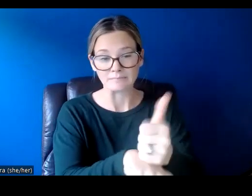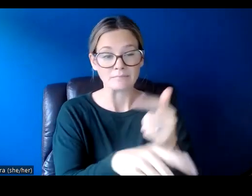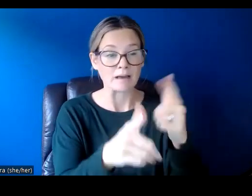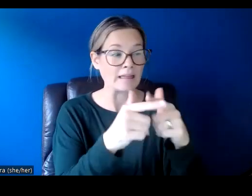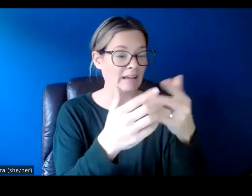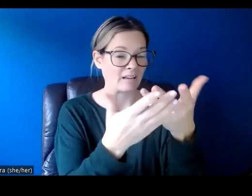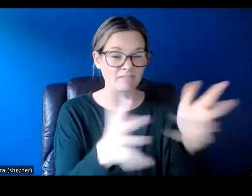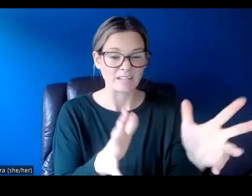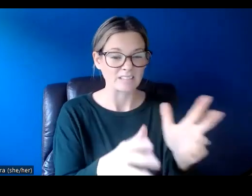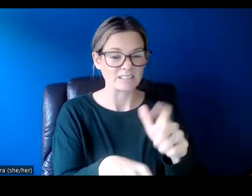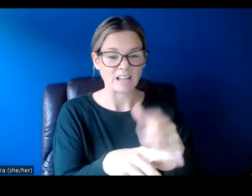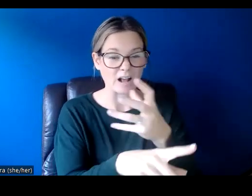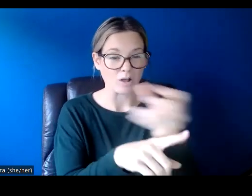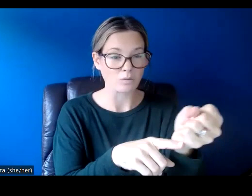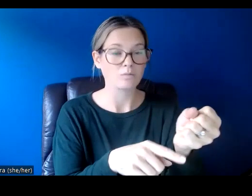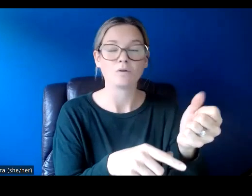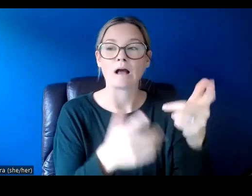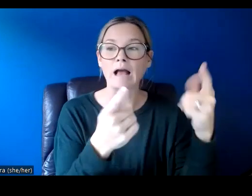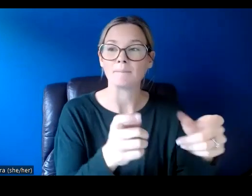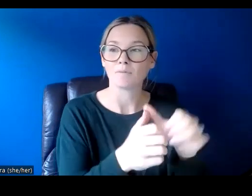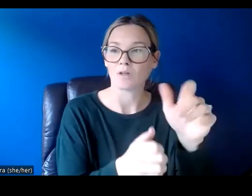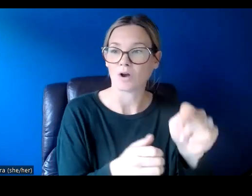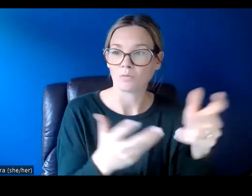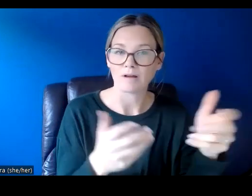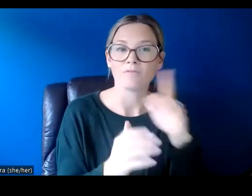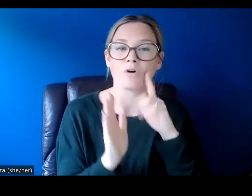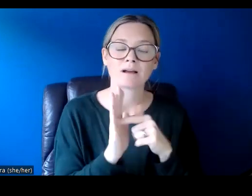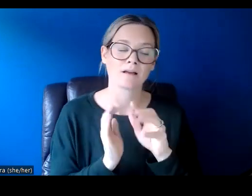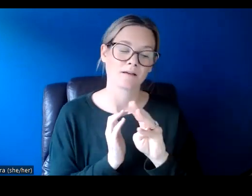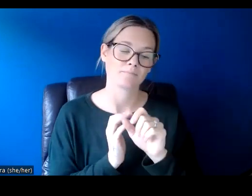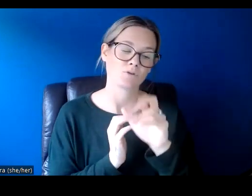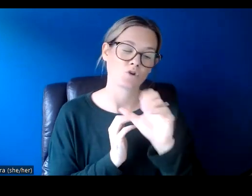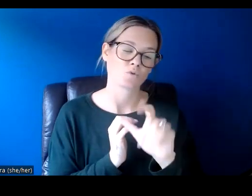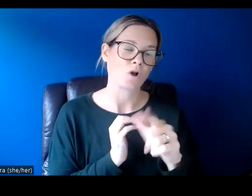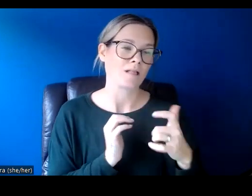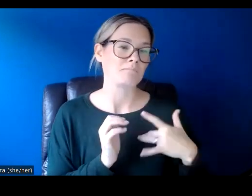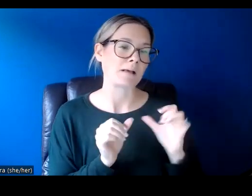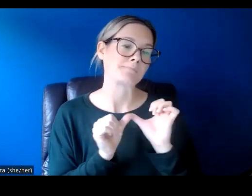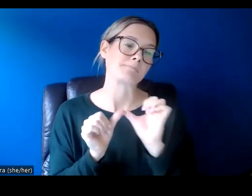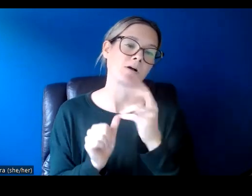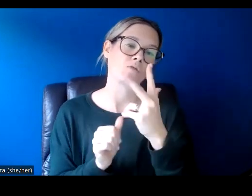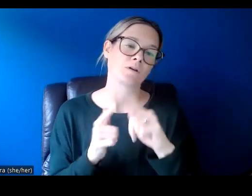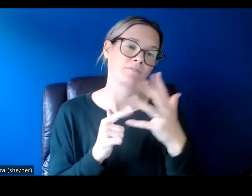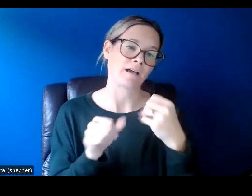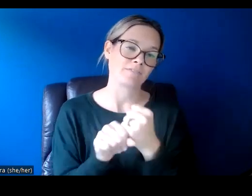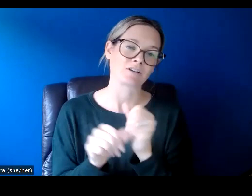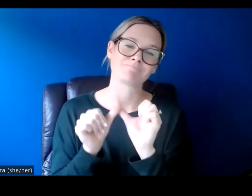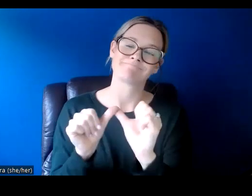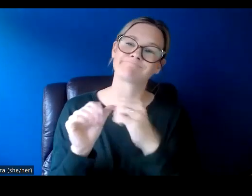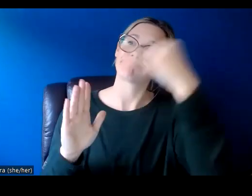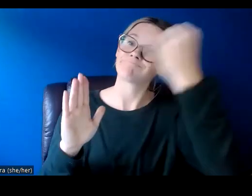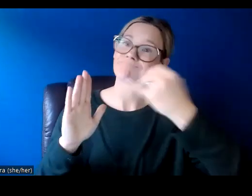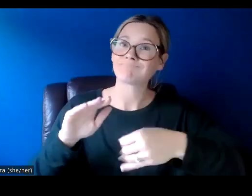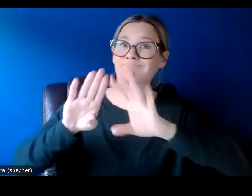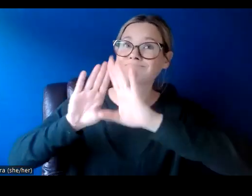the lifespan concludes. For example, a mural's typical lifespan is three to five years. So a maintenance plan would need